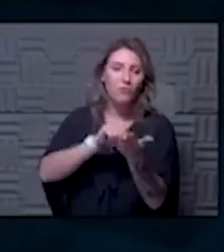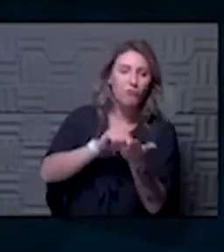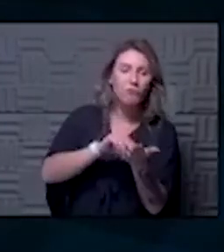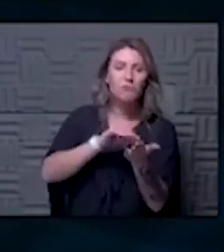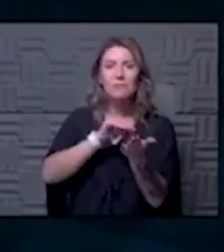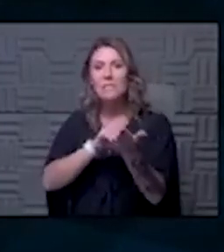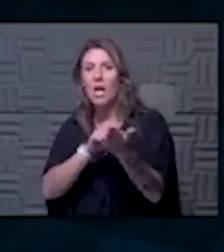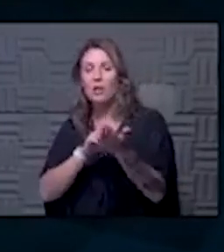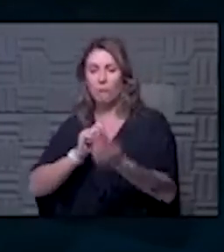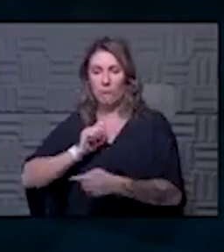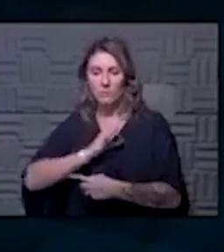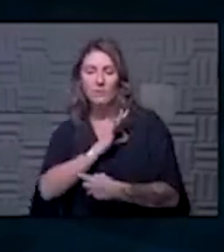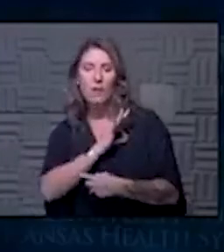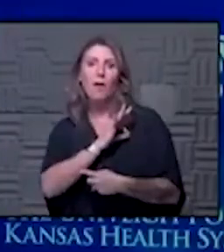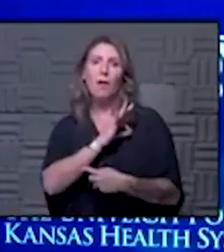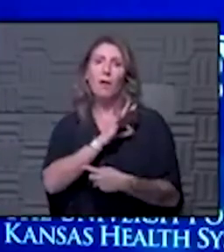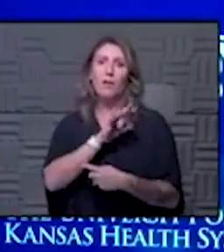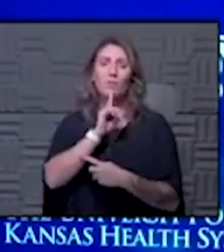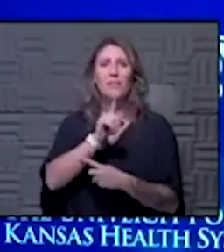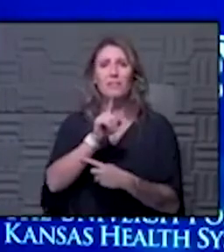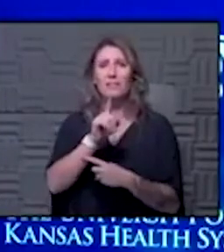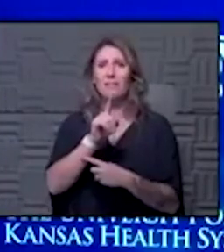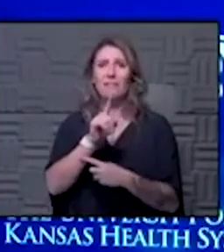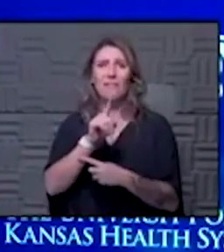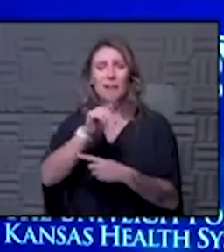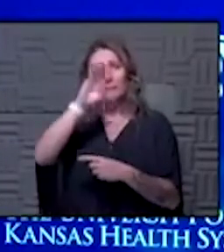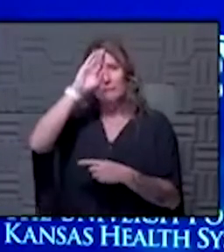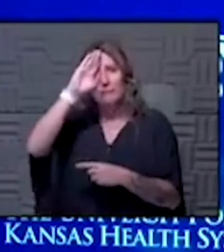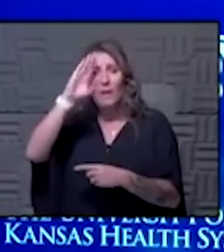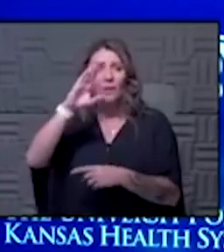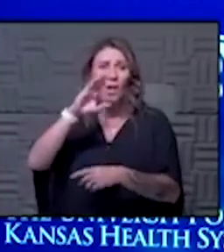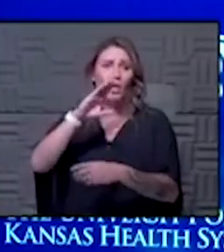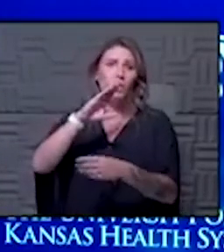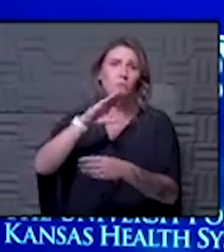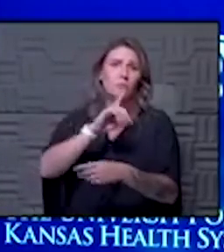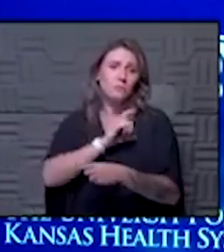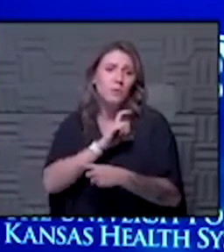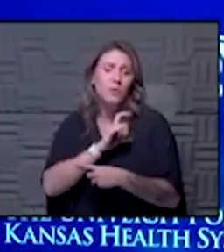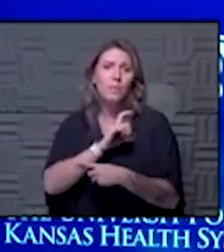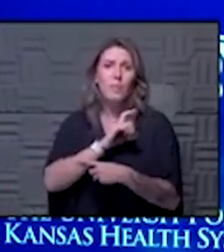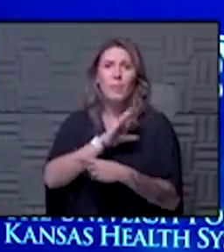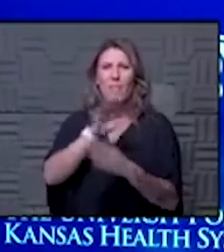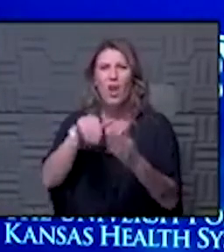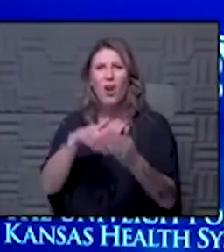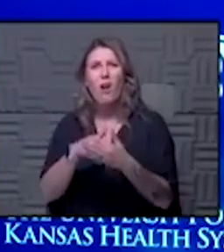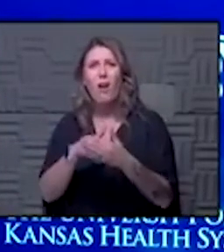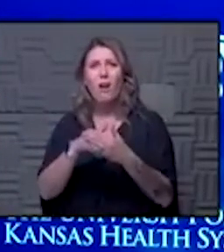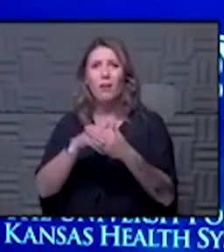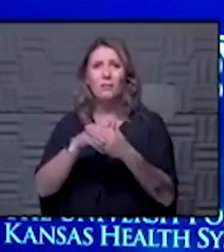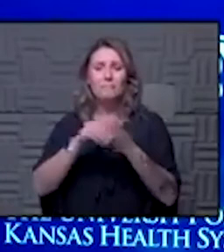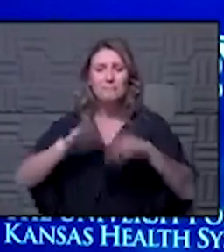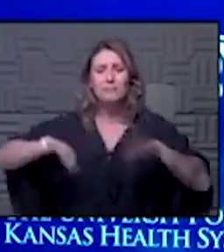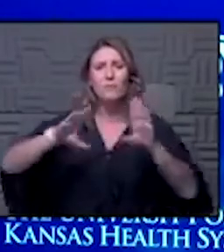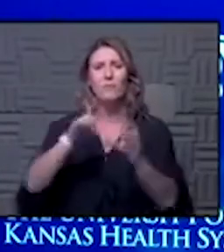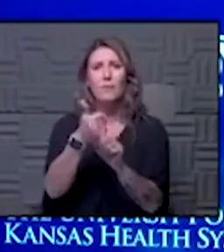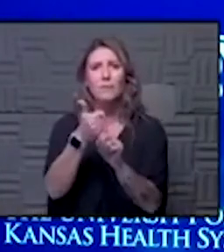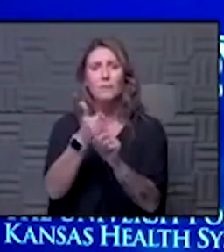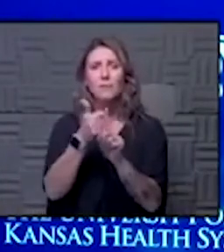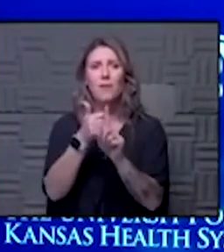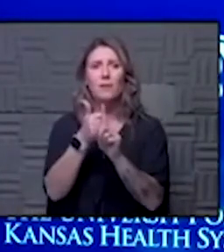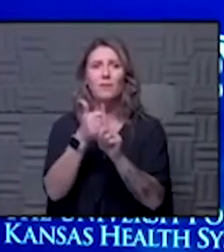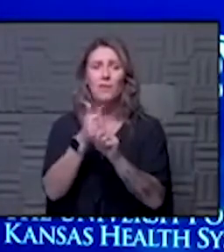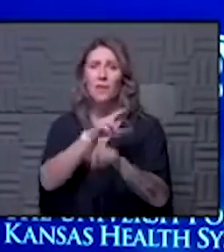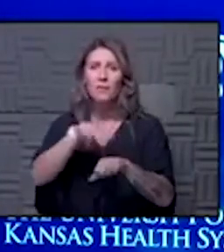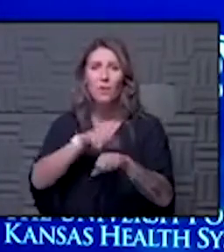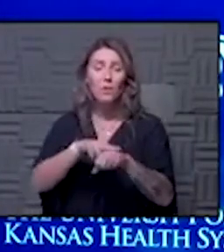staff and and really all first responders etc who are soldiers in this pandemic the ultimate help of course